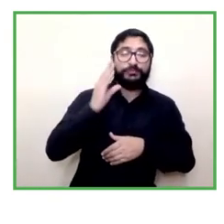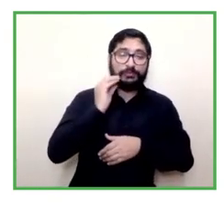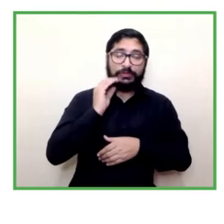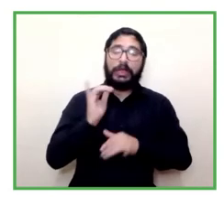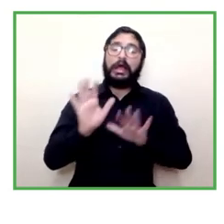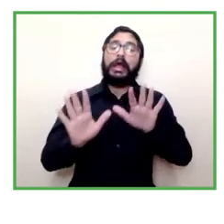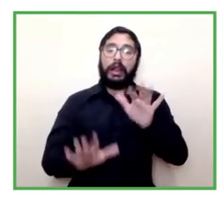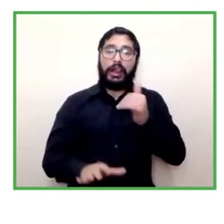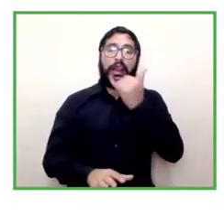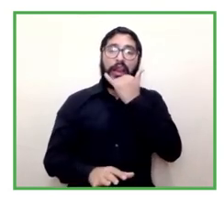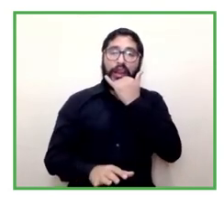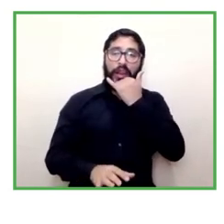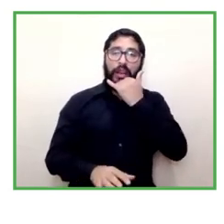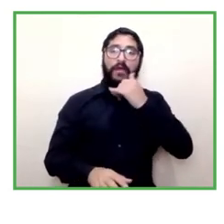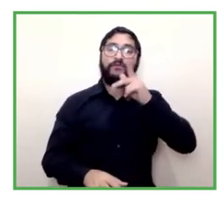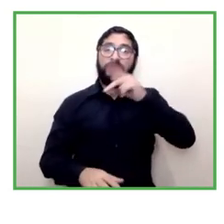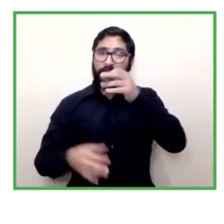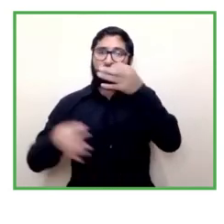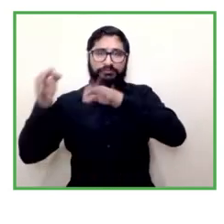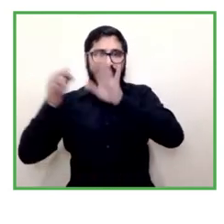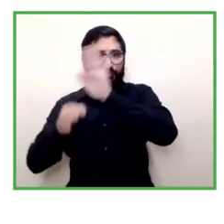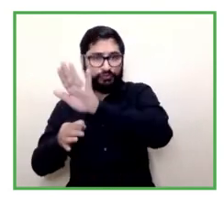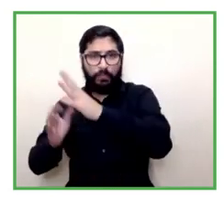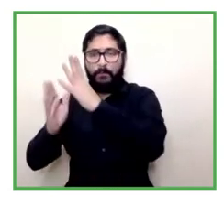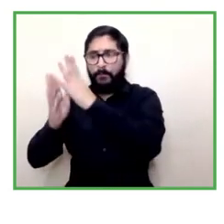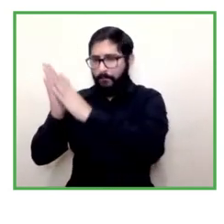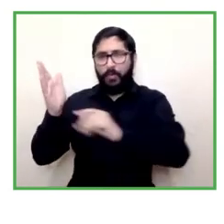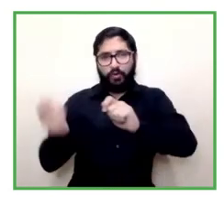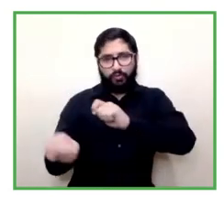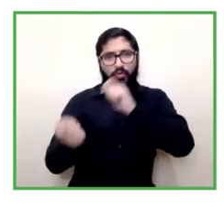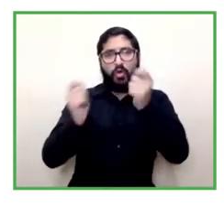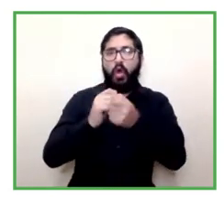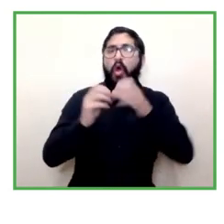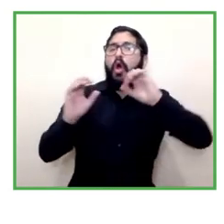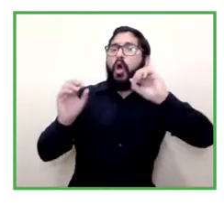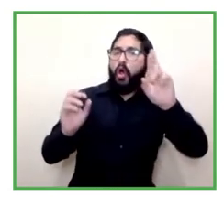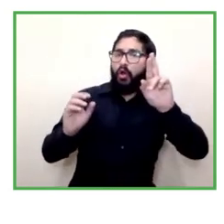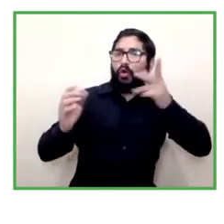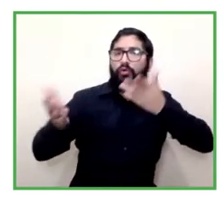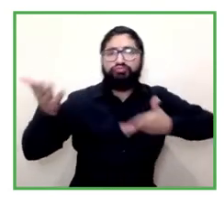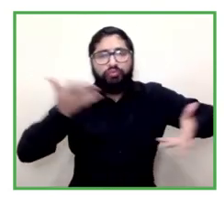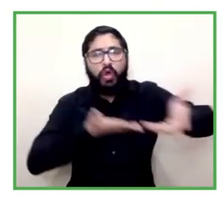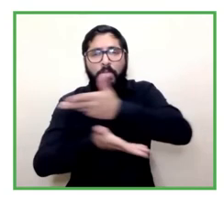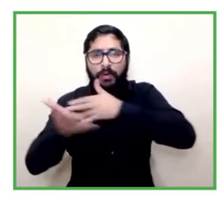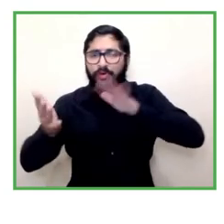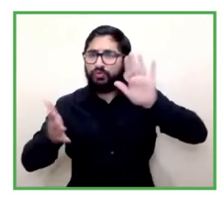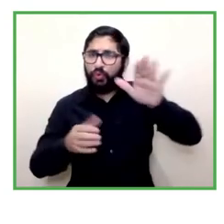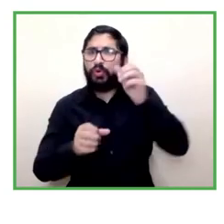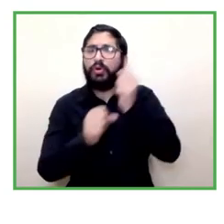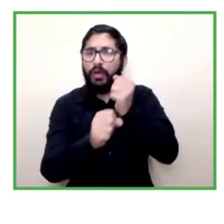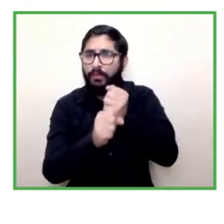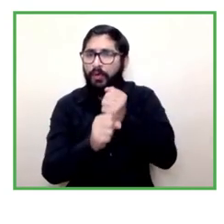you told us we've advanced in the cooperation model in the work model as